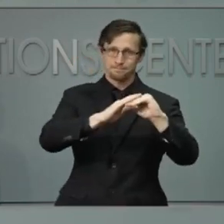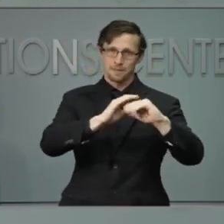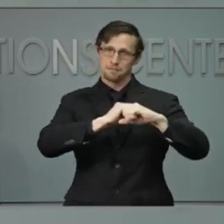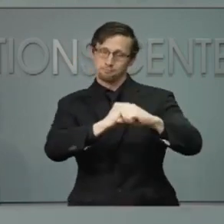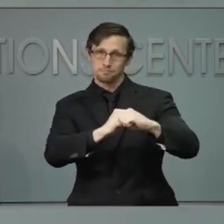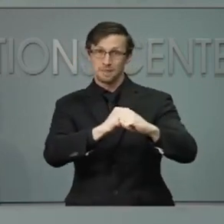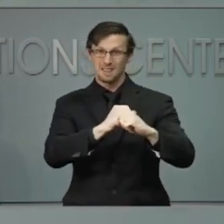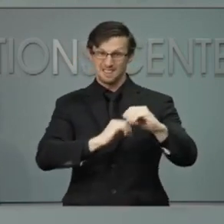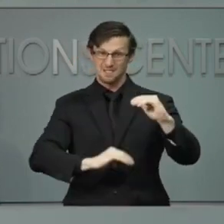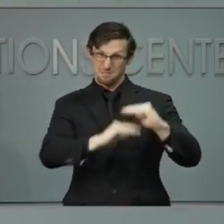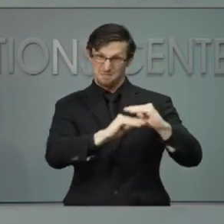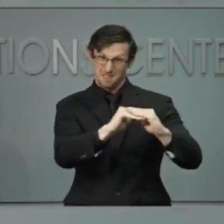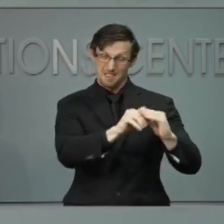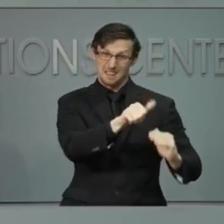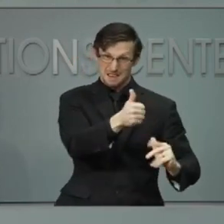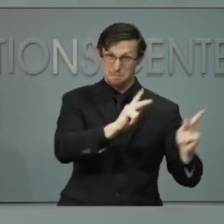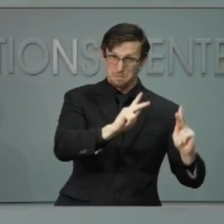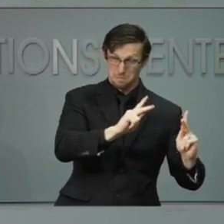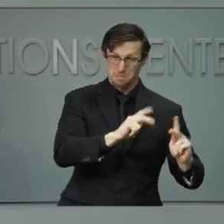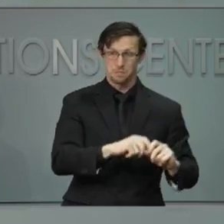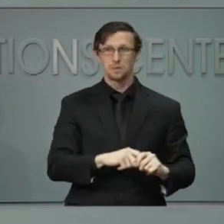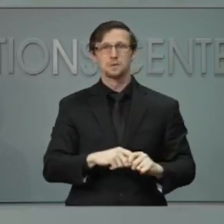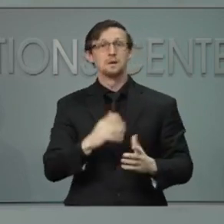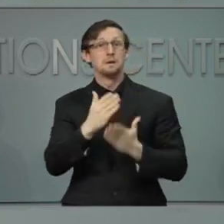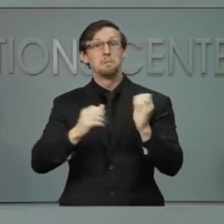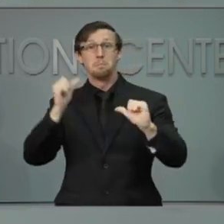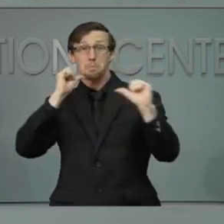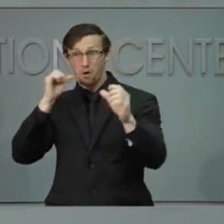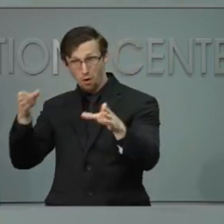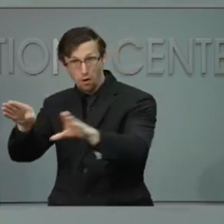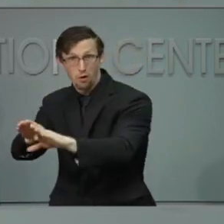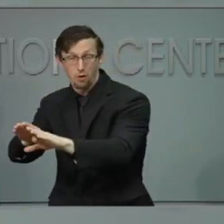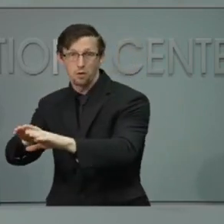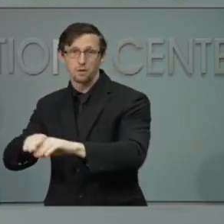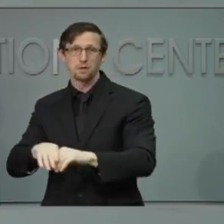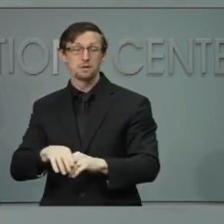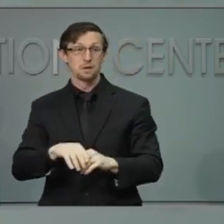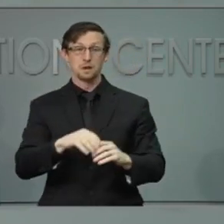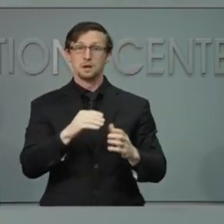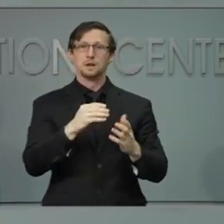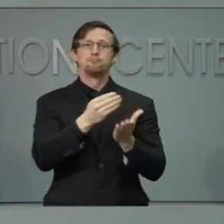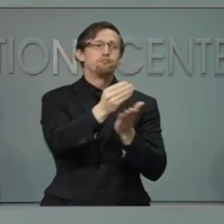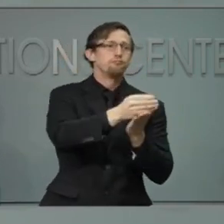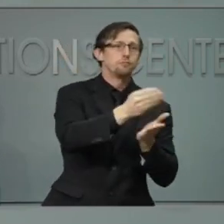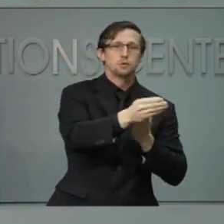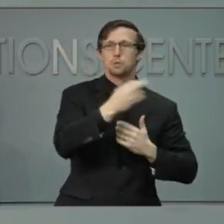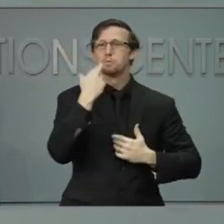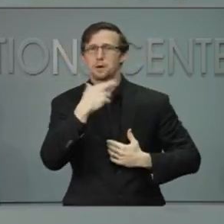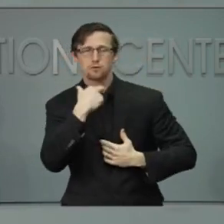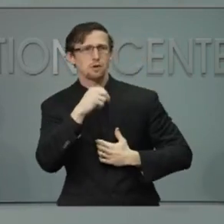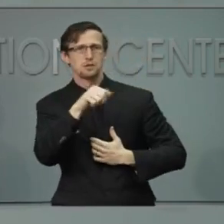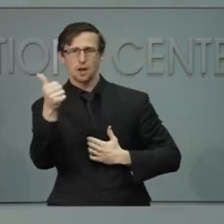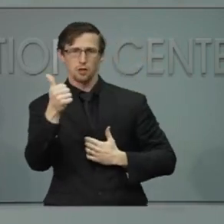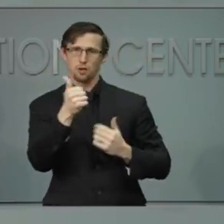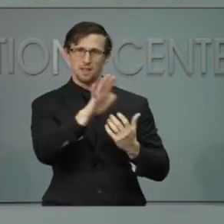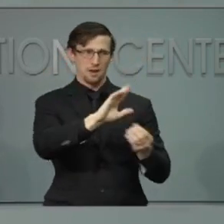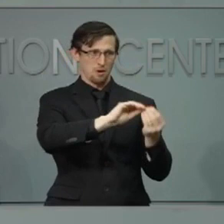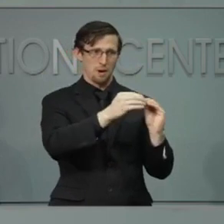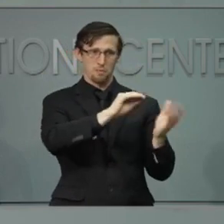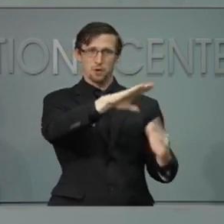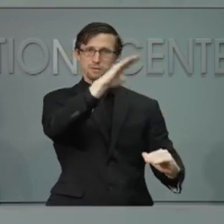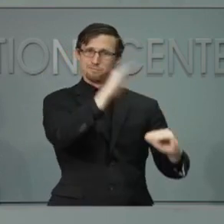our indoor bar closures, our occupancy restrictions for retail stores, restaurants, and other public businesses,